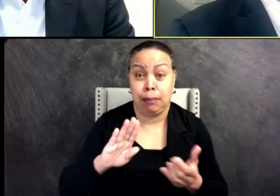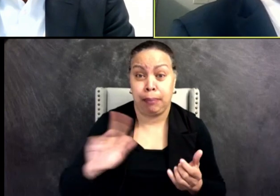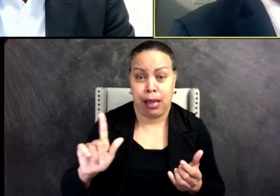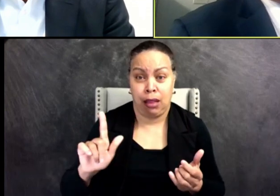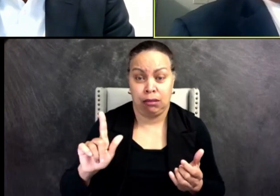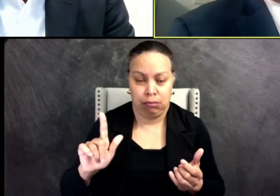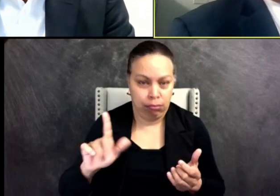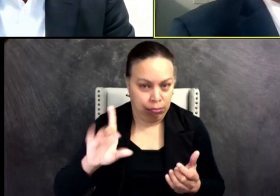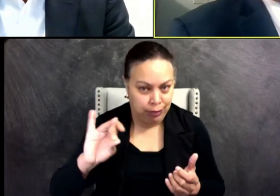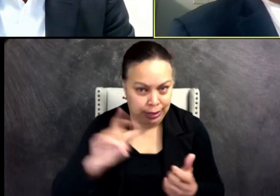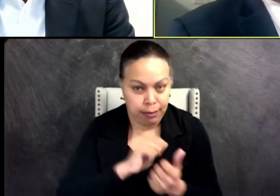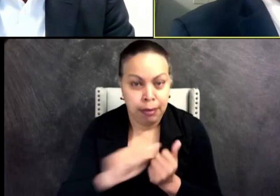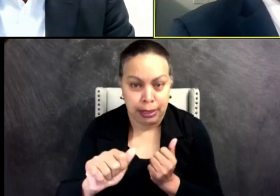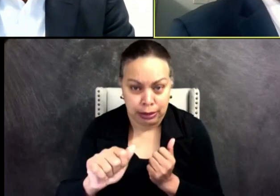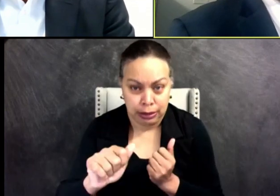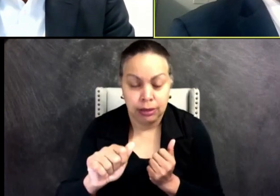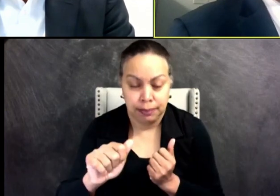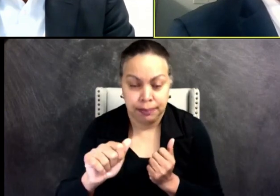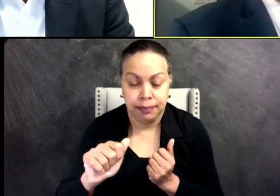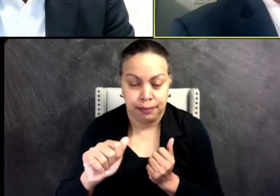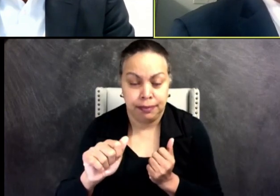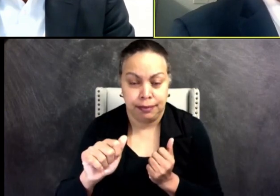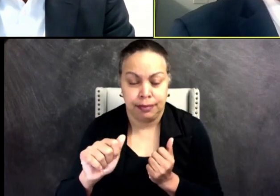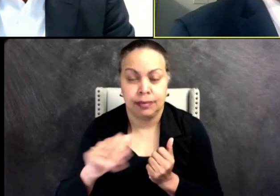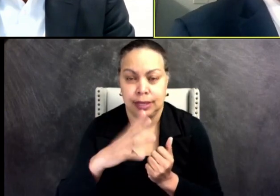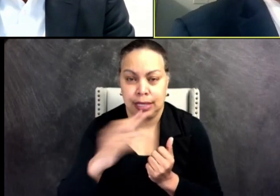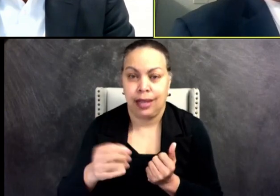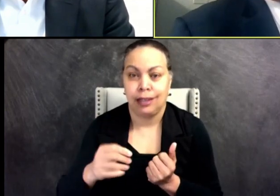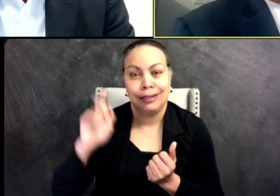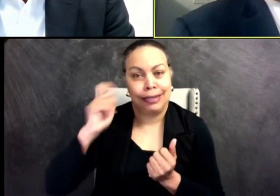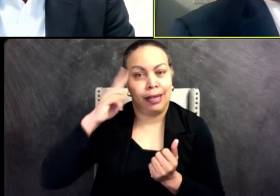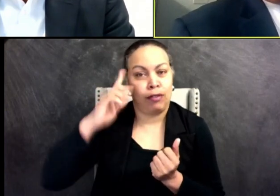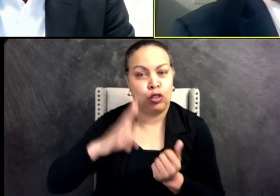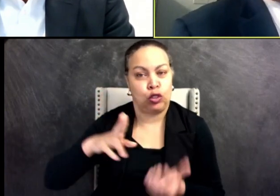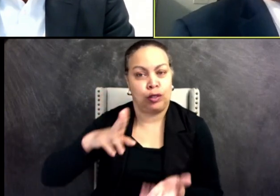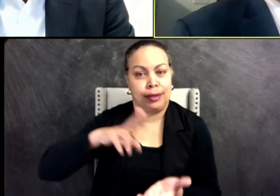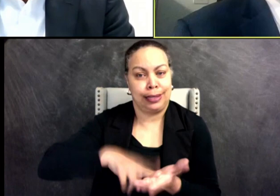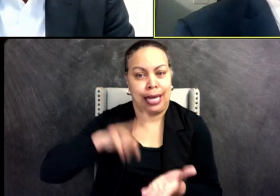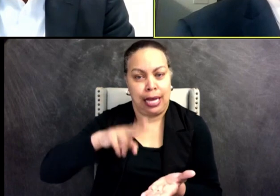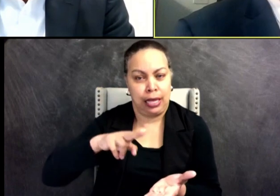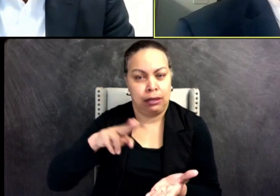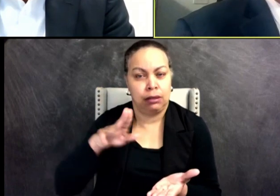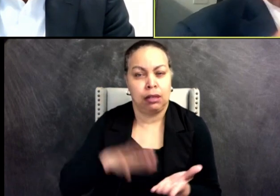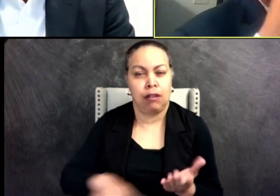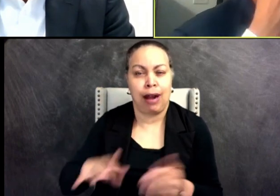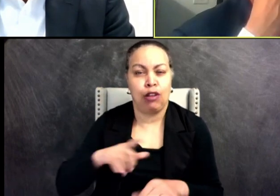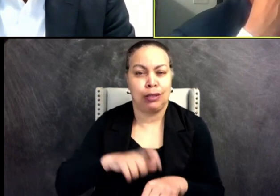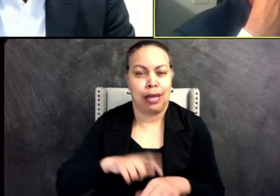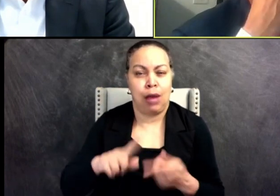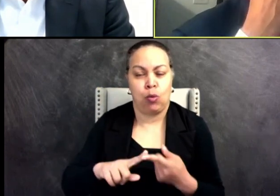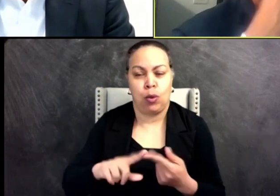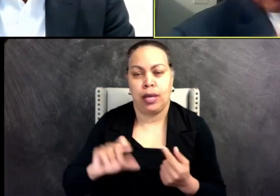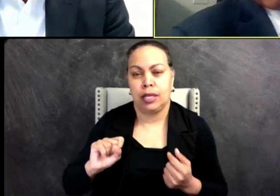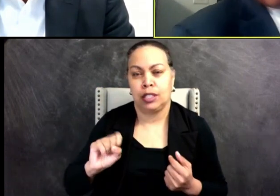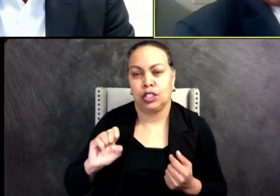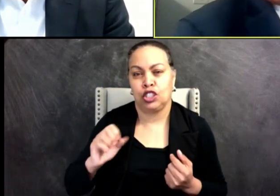passing. And it was signed by the governor just around the time that Sean Gannon was killed.